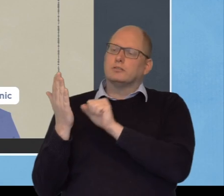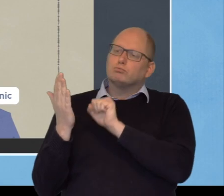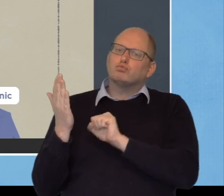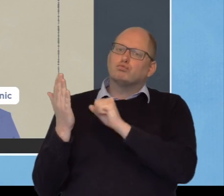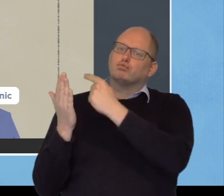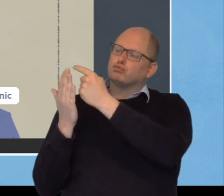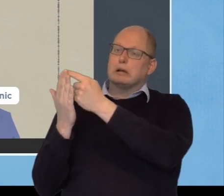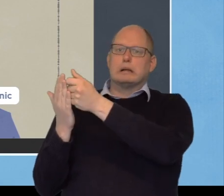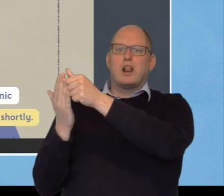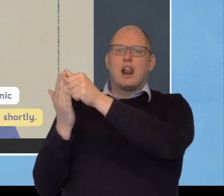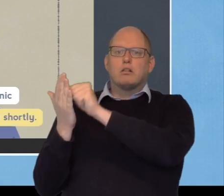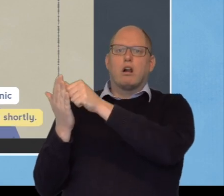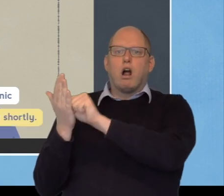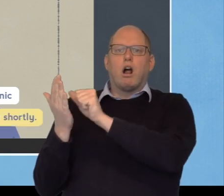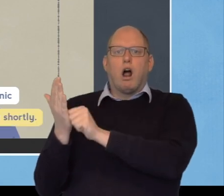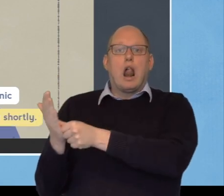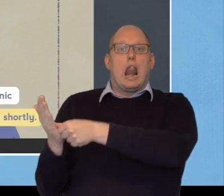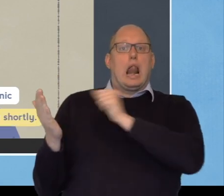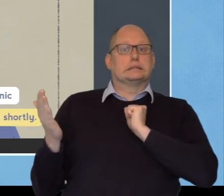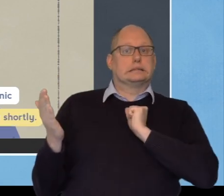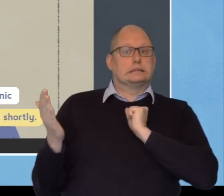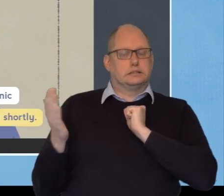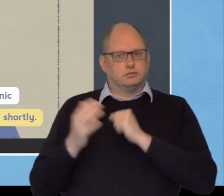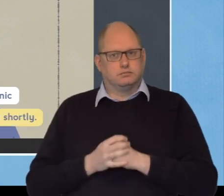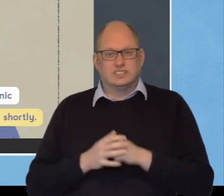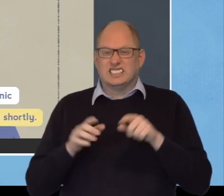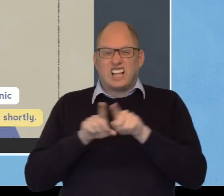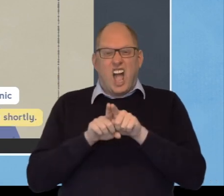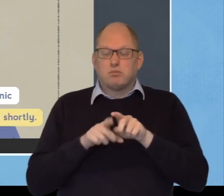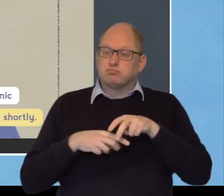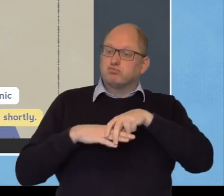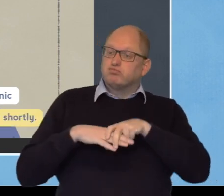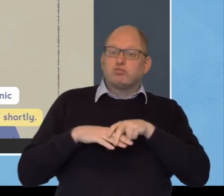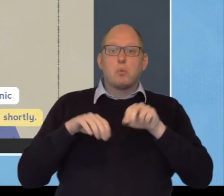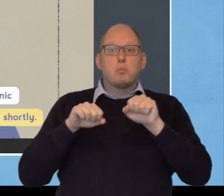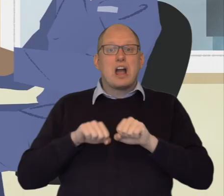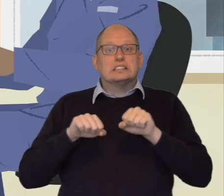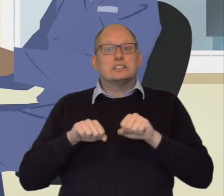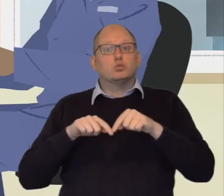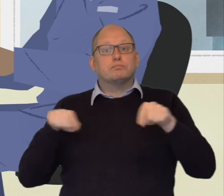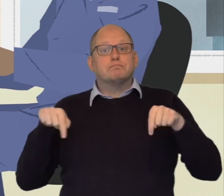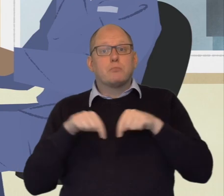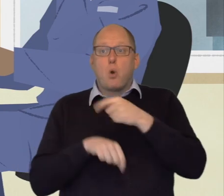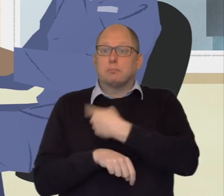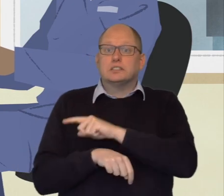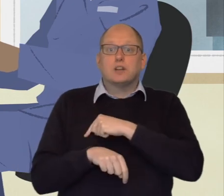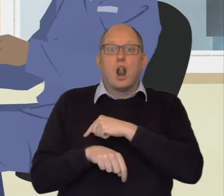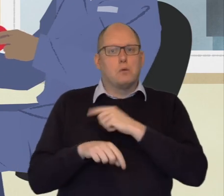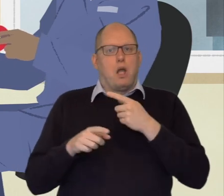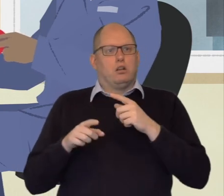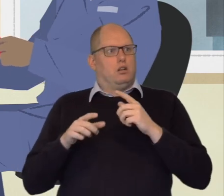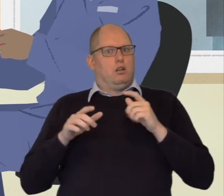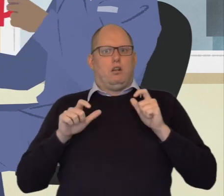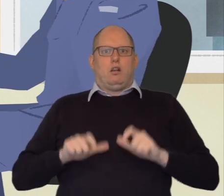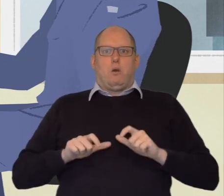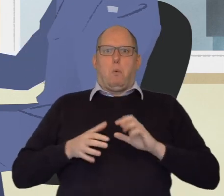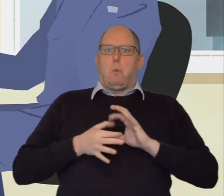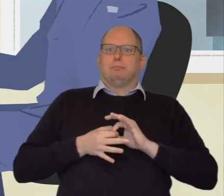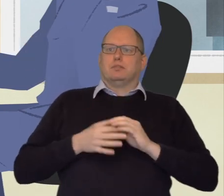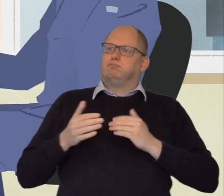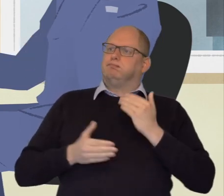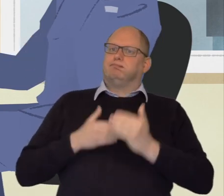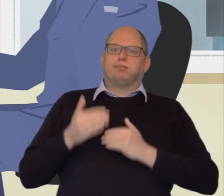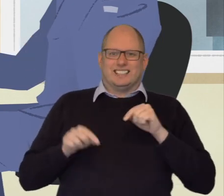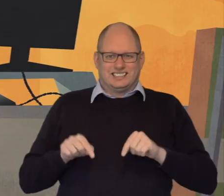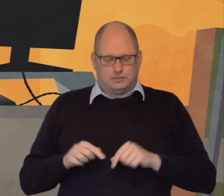the call you go into a private online waiting area and can see where you are in the queue. It's just like waiting at the hospital but a bit